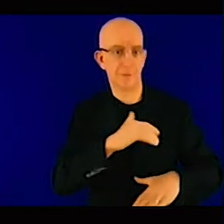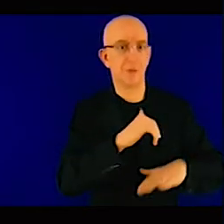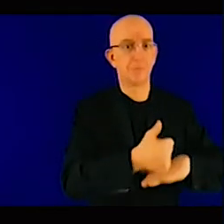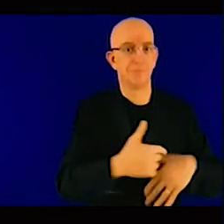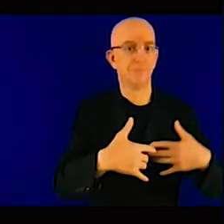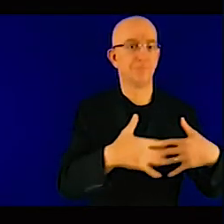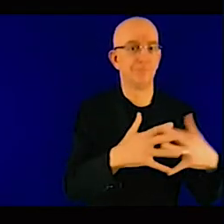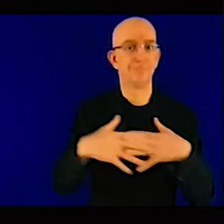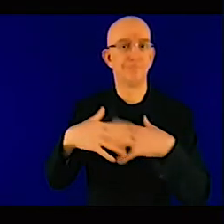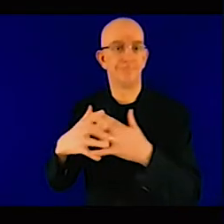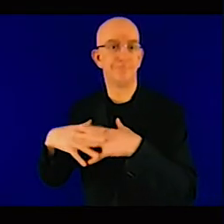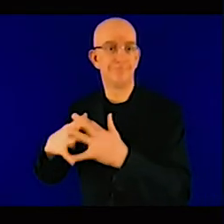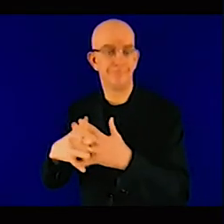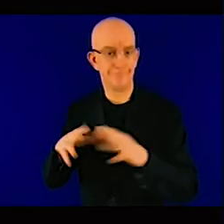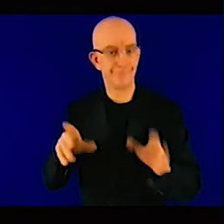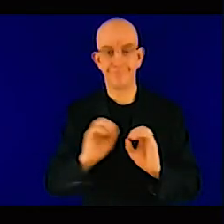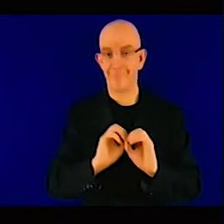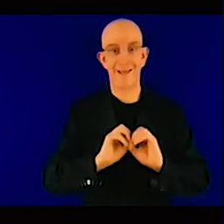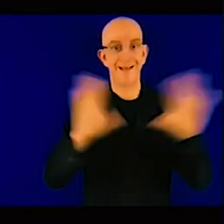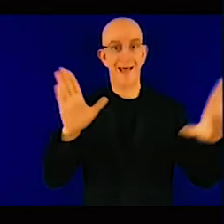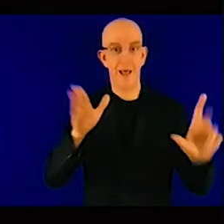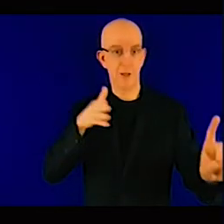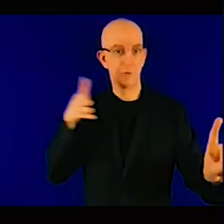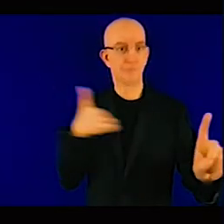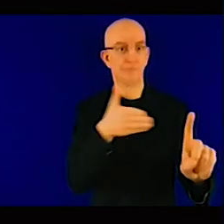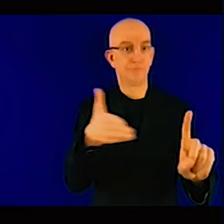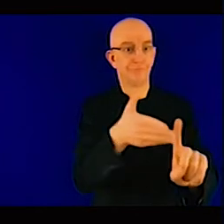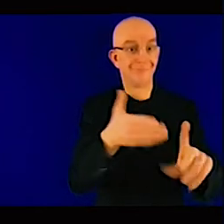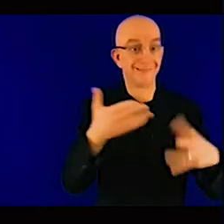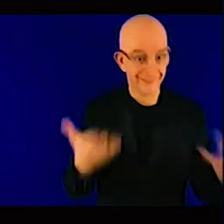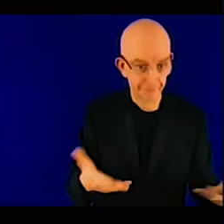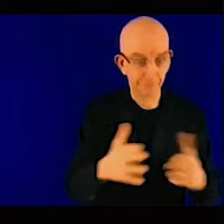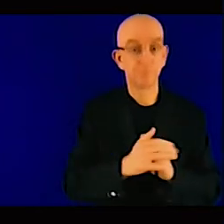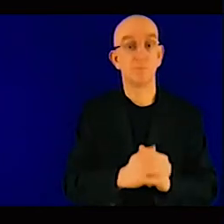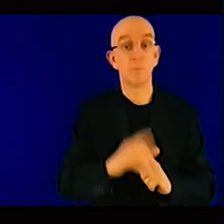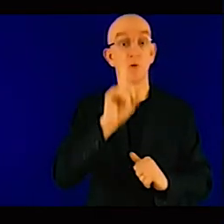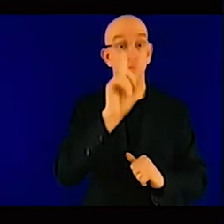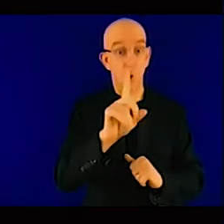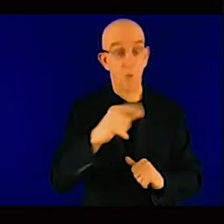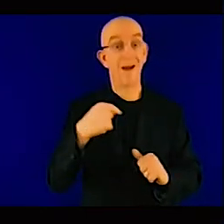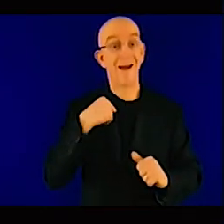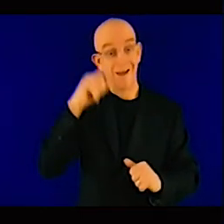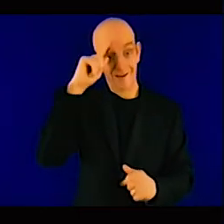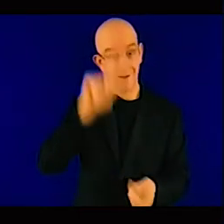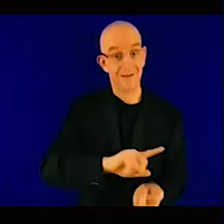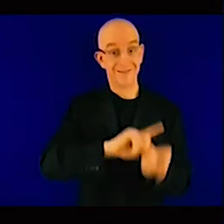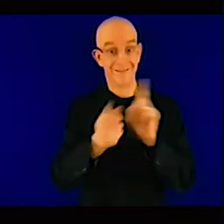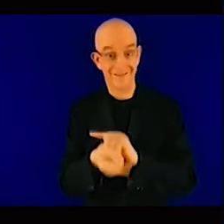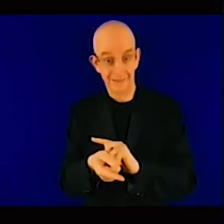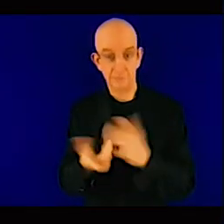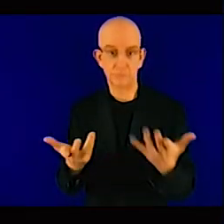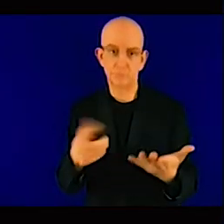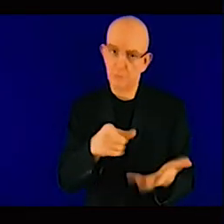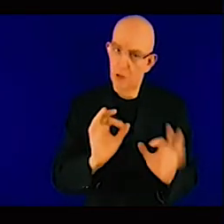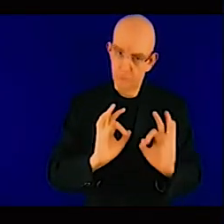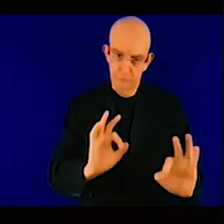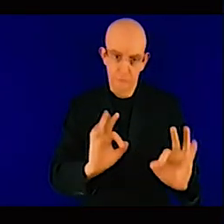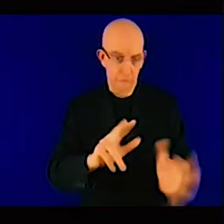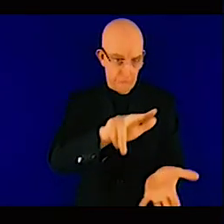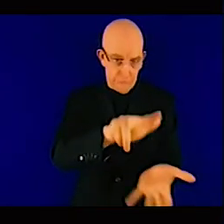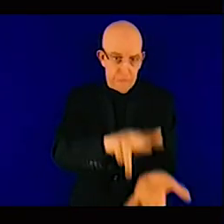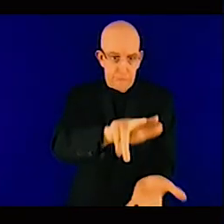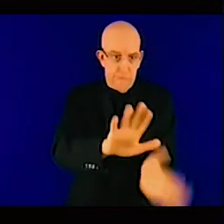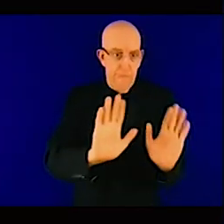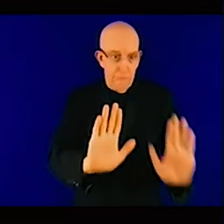answer and it's a valid point it is genuinely a valid point in the sense of that if you look at the conventional banks